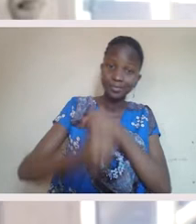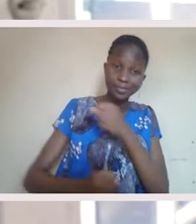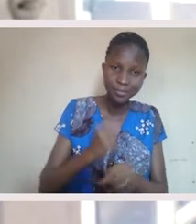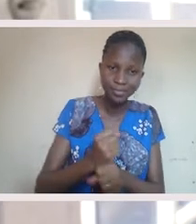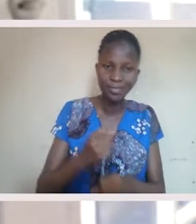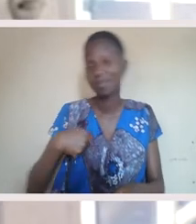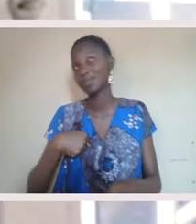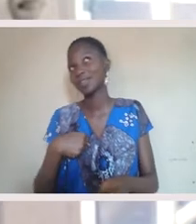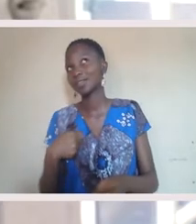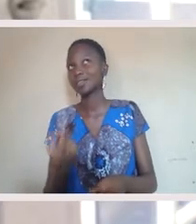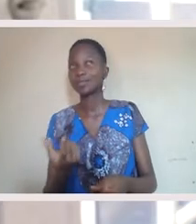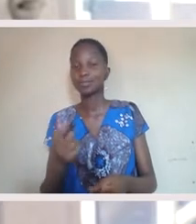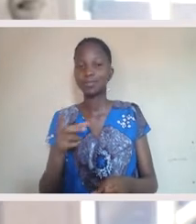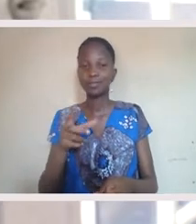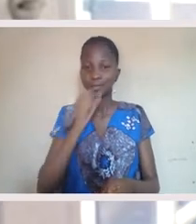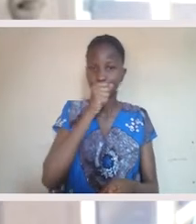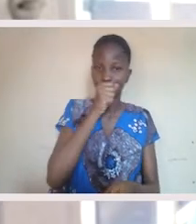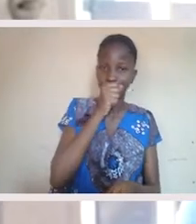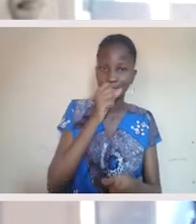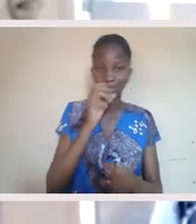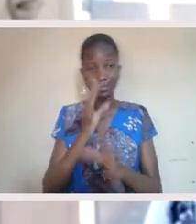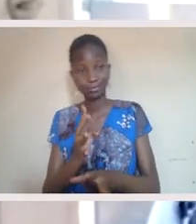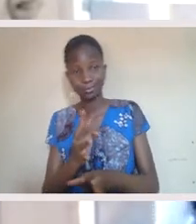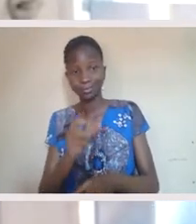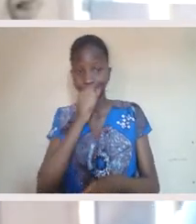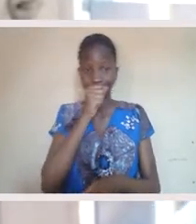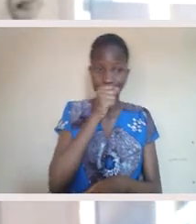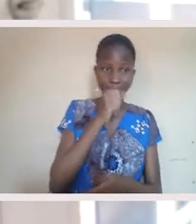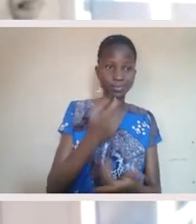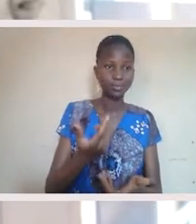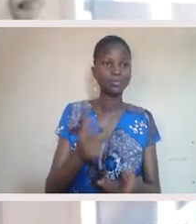I come off mute? Should I come off of mute? Let's give them a minute. Amy Watke?